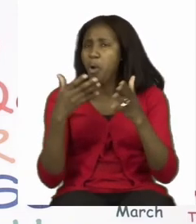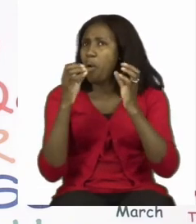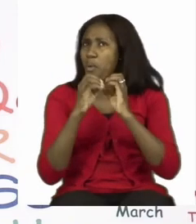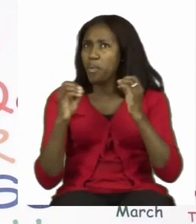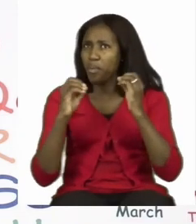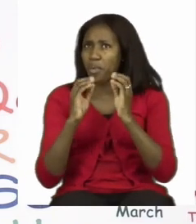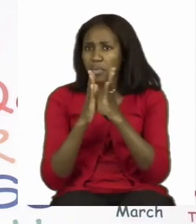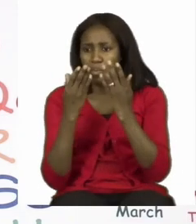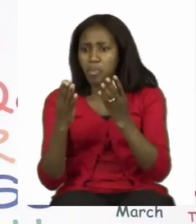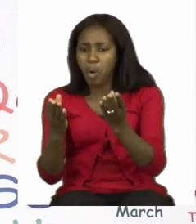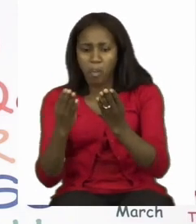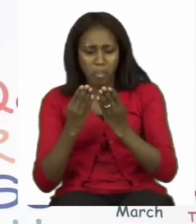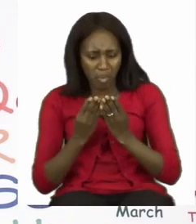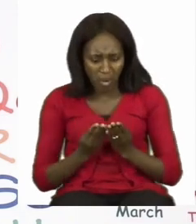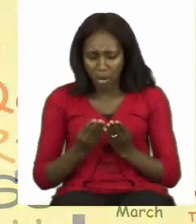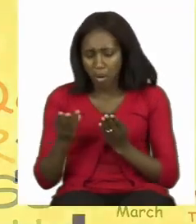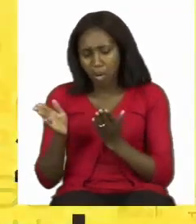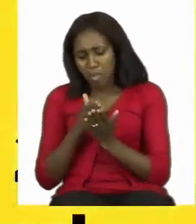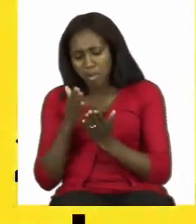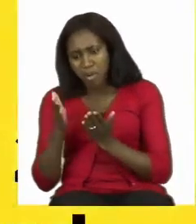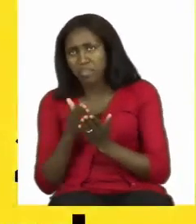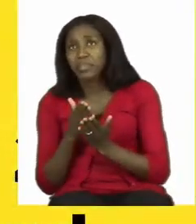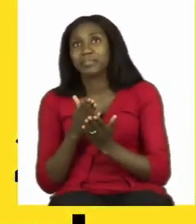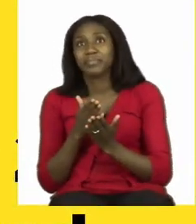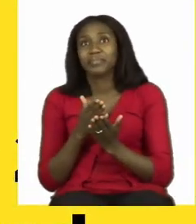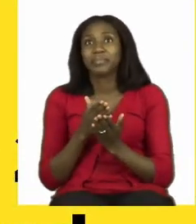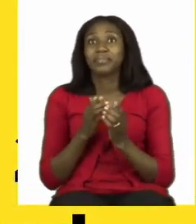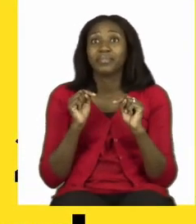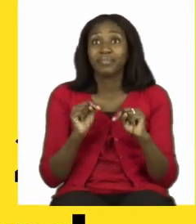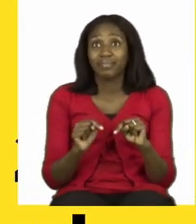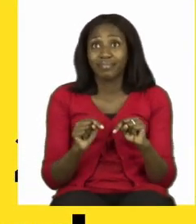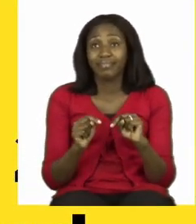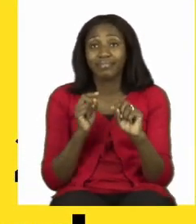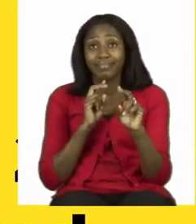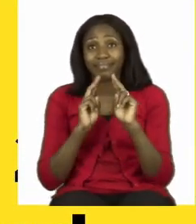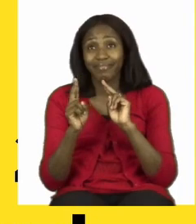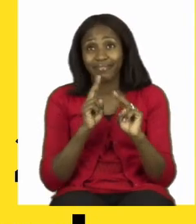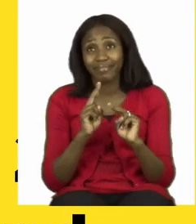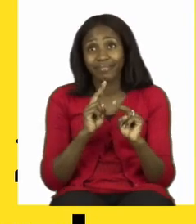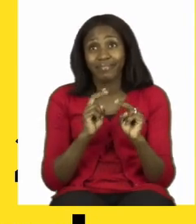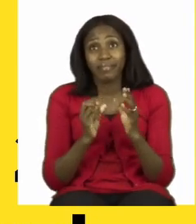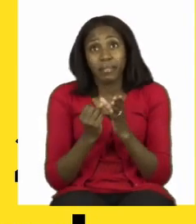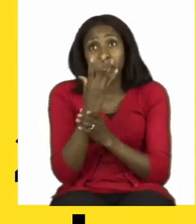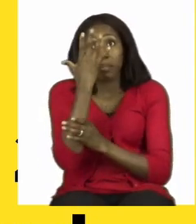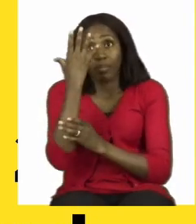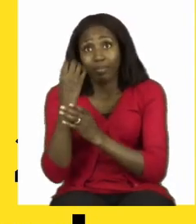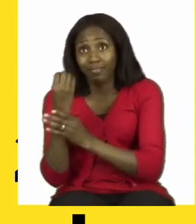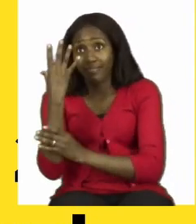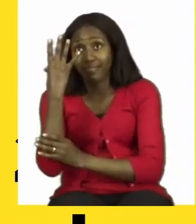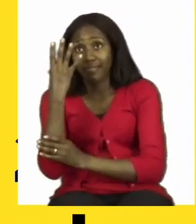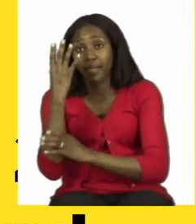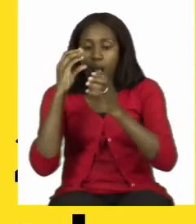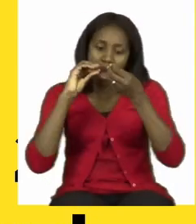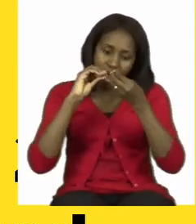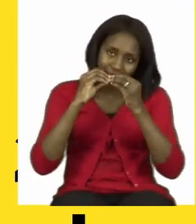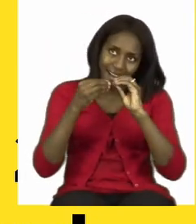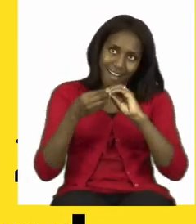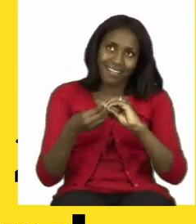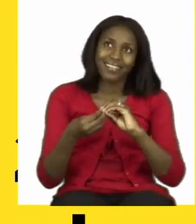anything else. For today's lesson we'll be talking about plants and